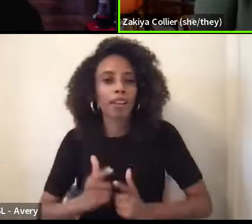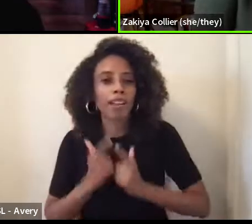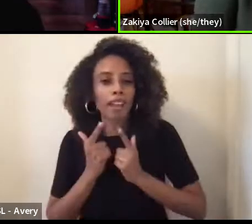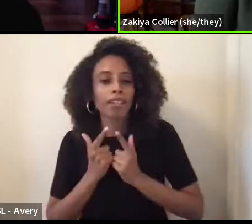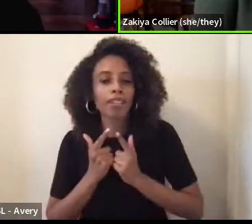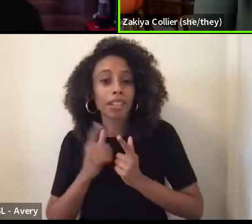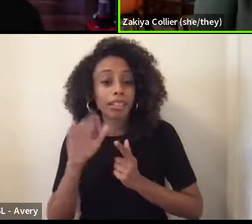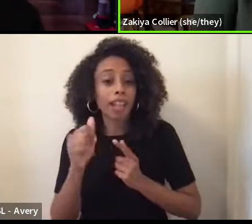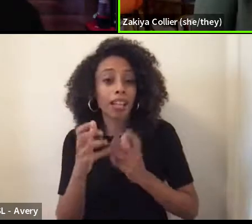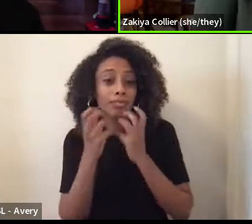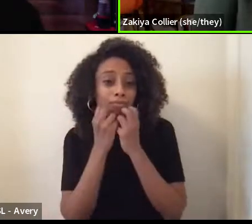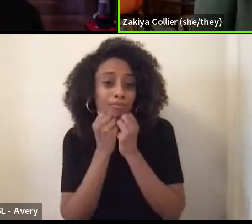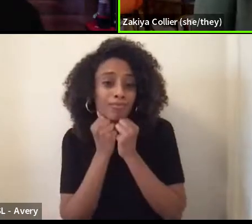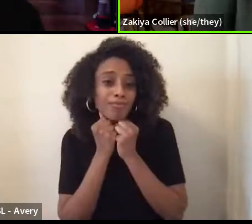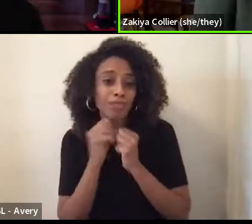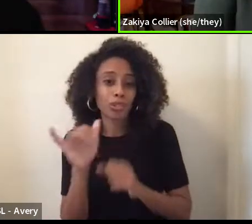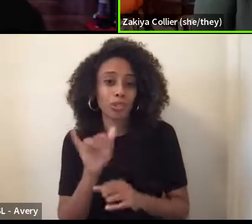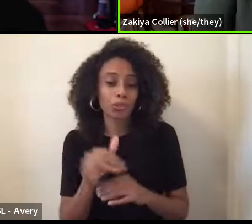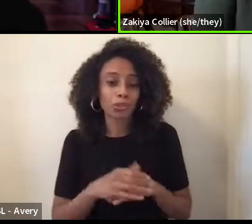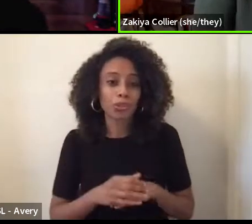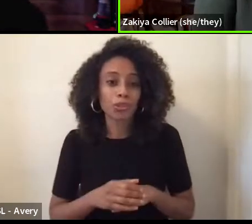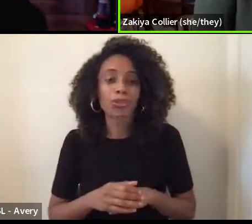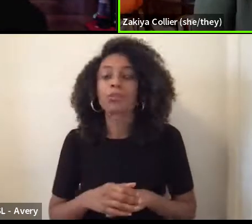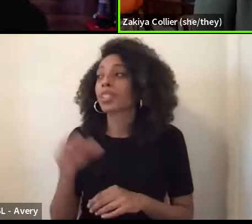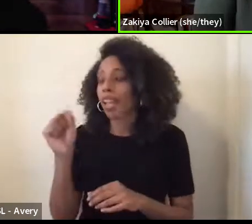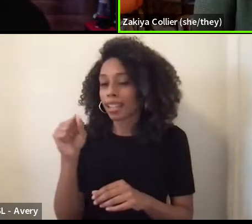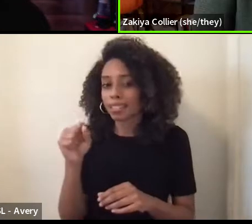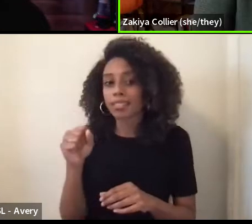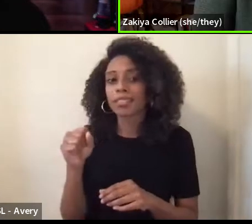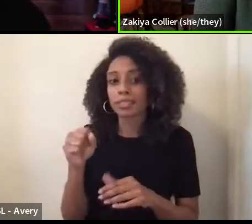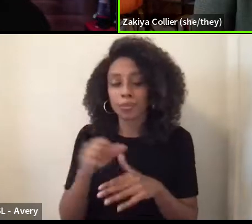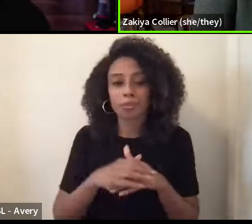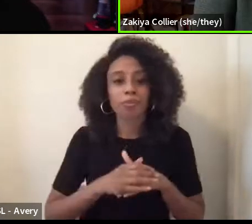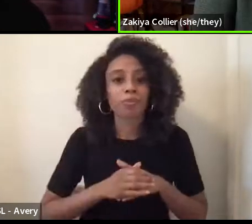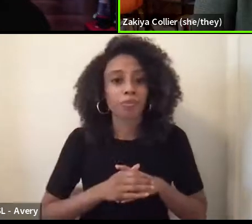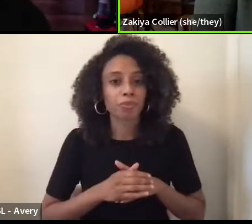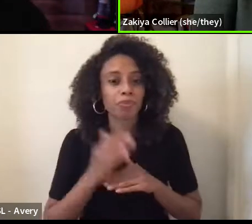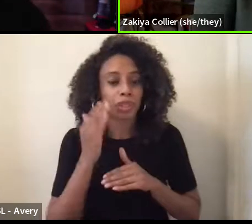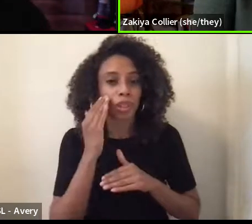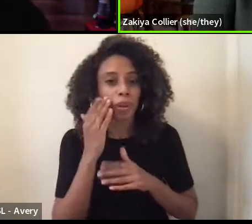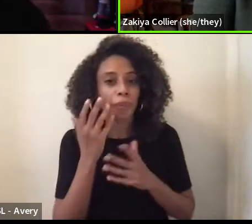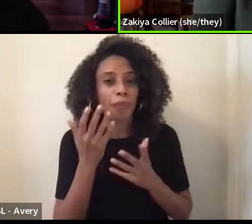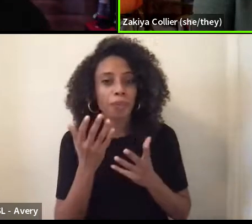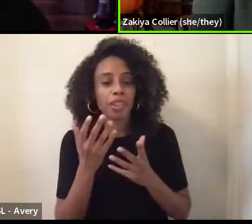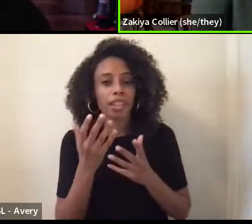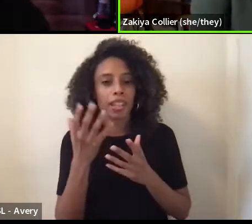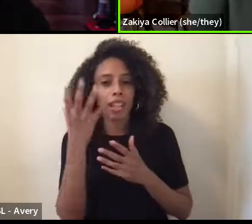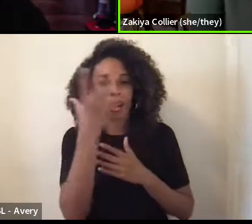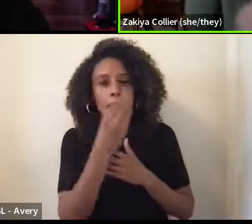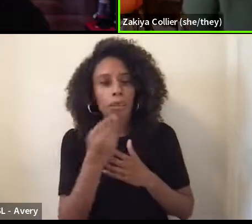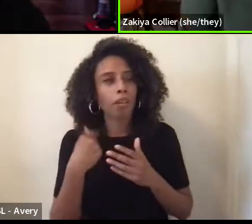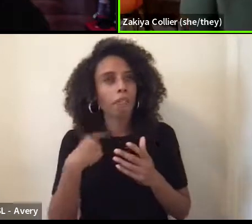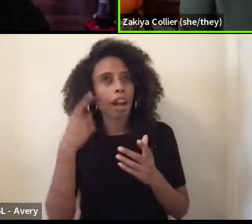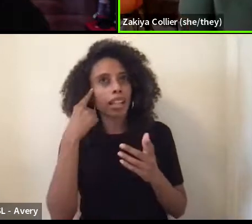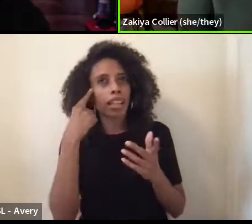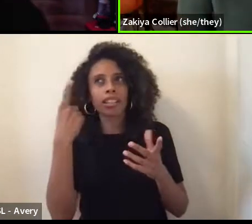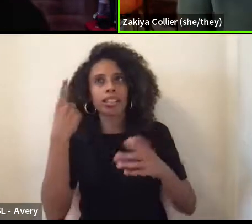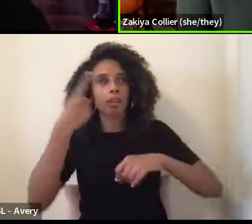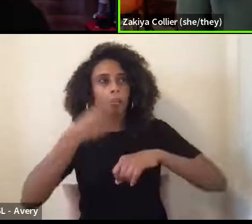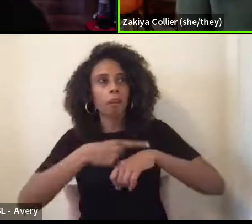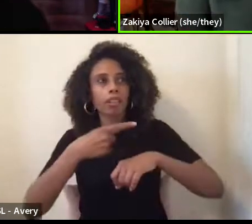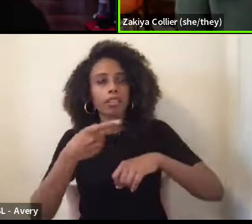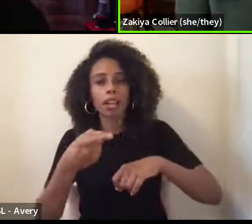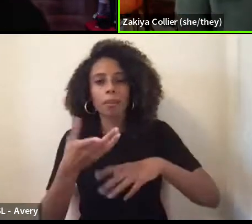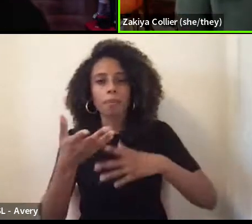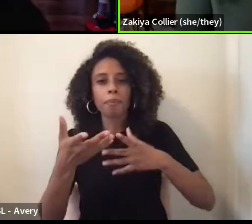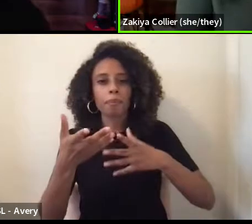that matters too, right? Like, um, you know, the, the beautiful, I think there's like one time this, this